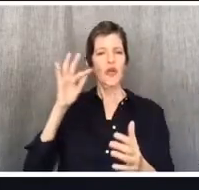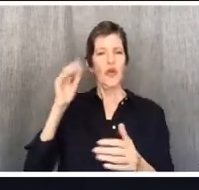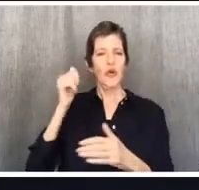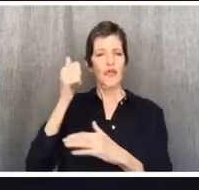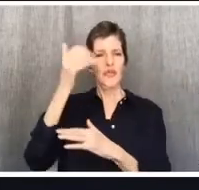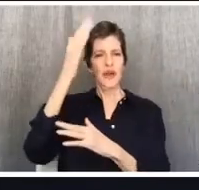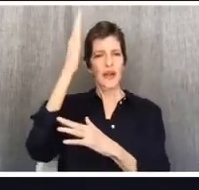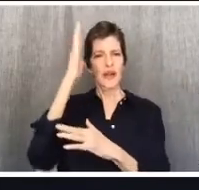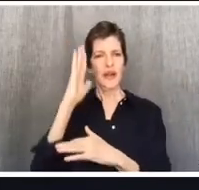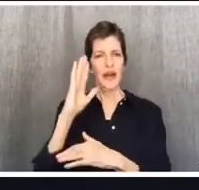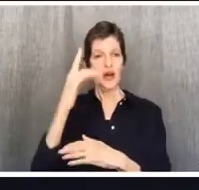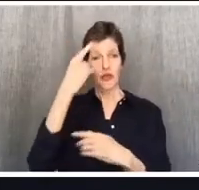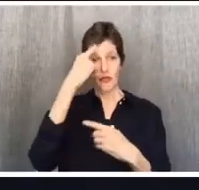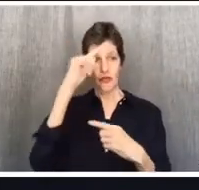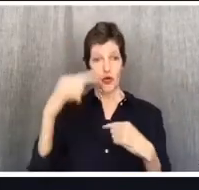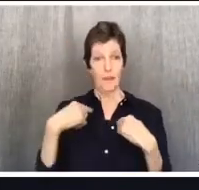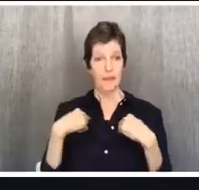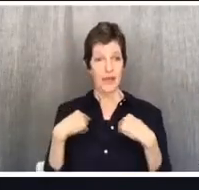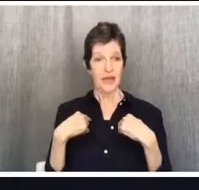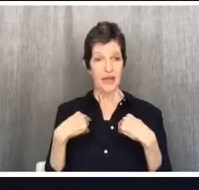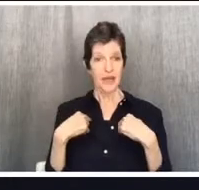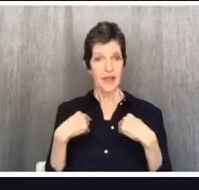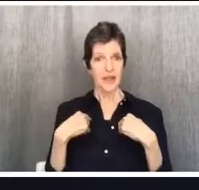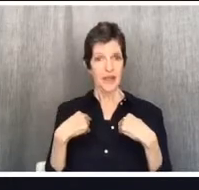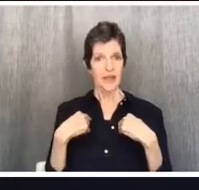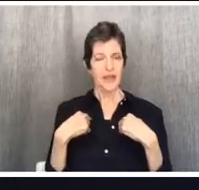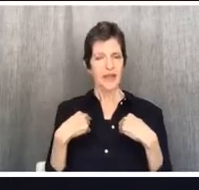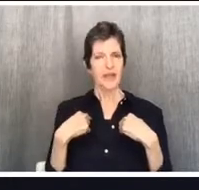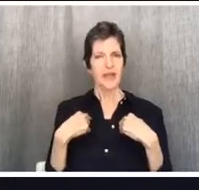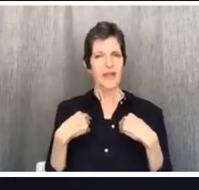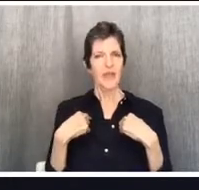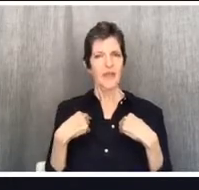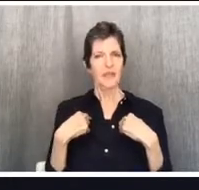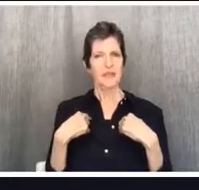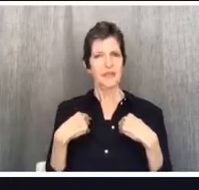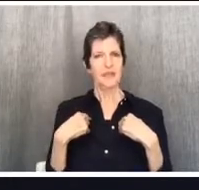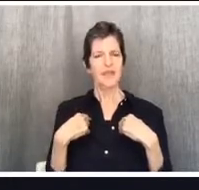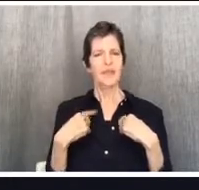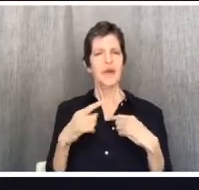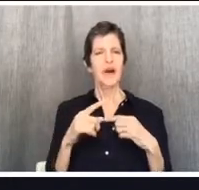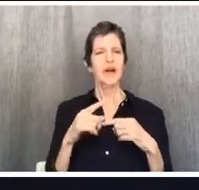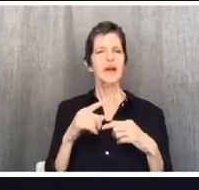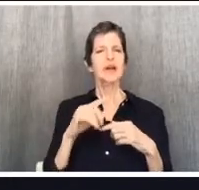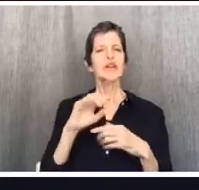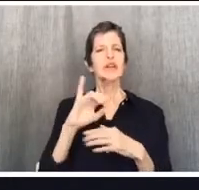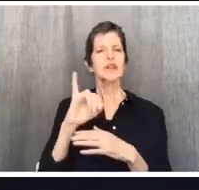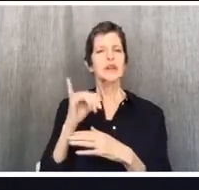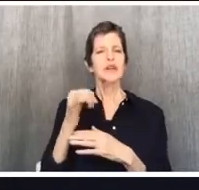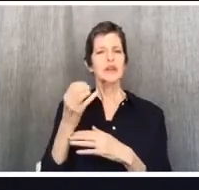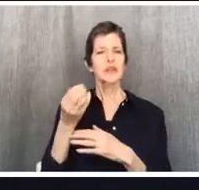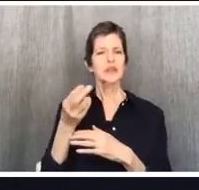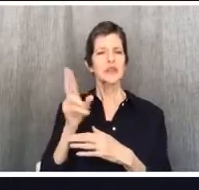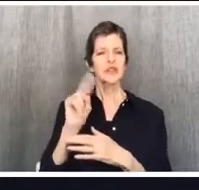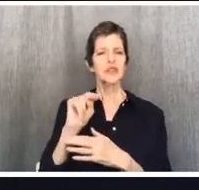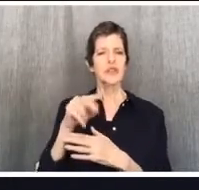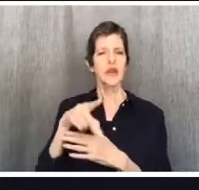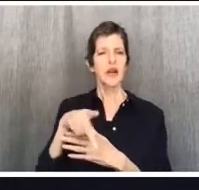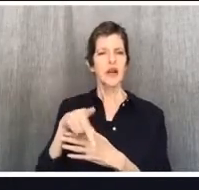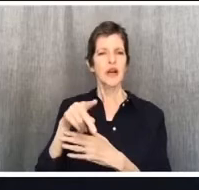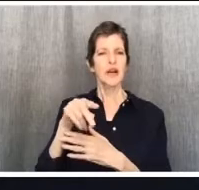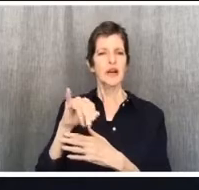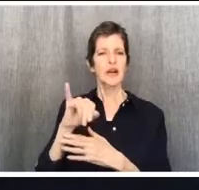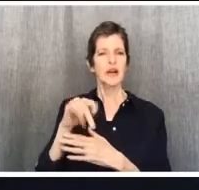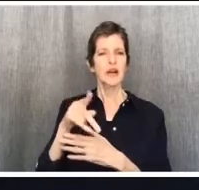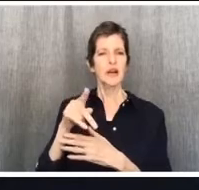for me, when I think about this passage, uh, I always think of something that, that, uh, John Piper said, and it's not, not something that I came up with. I just think it's